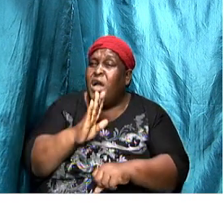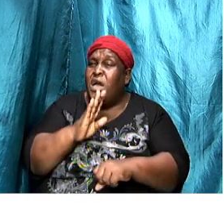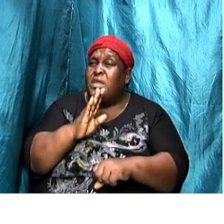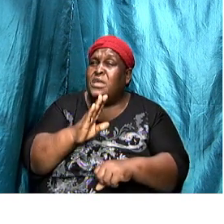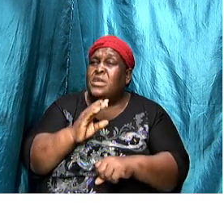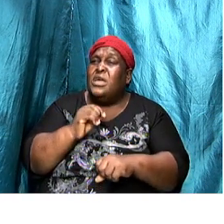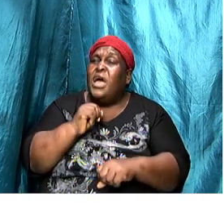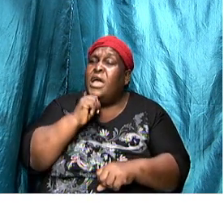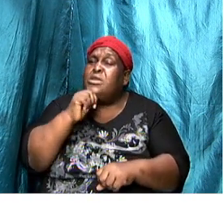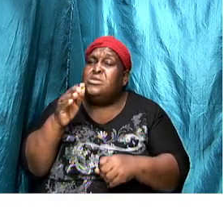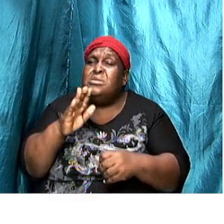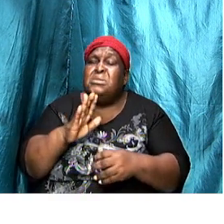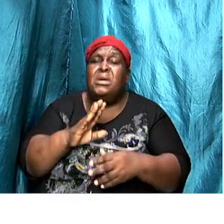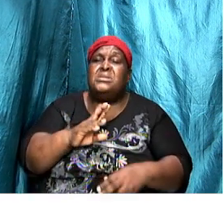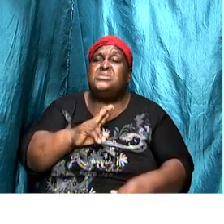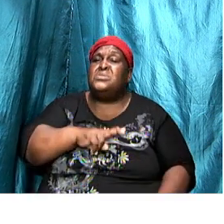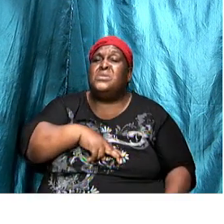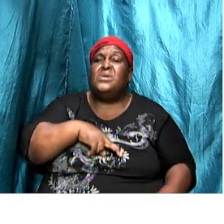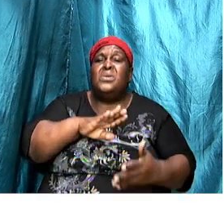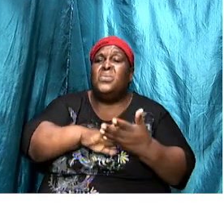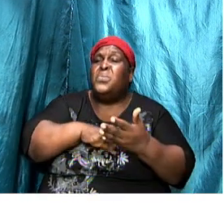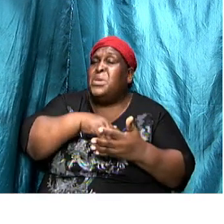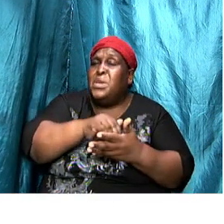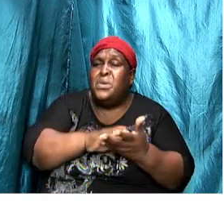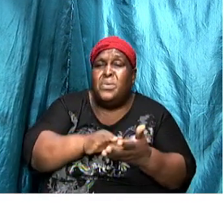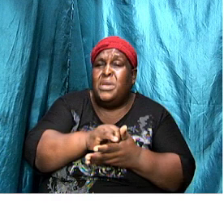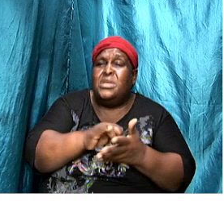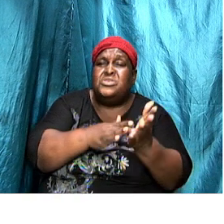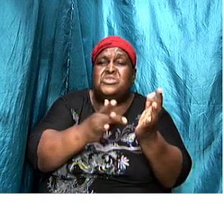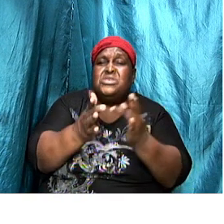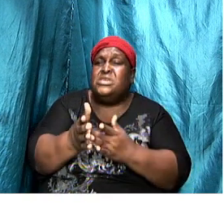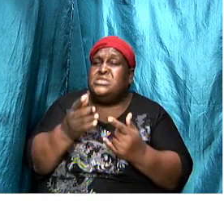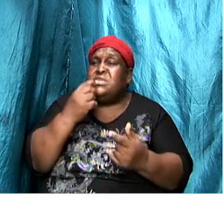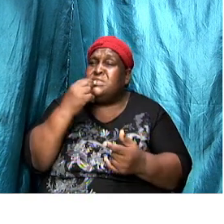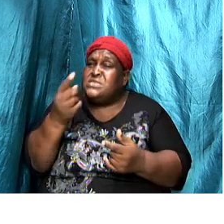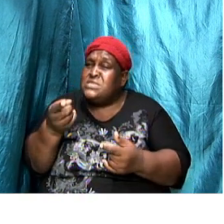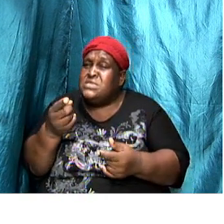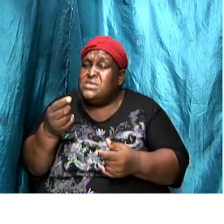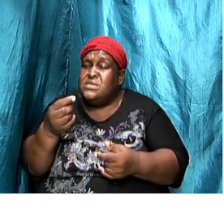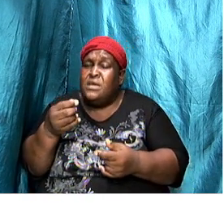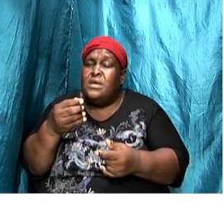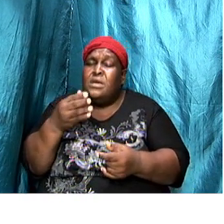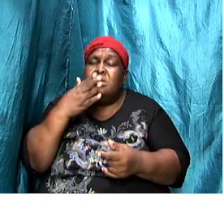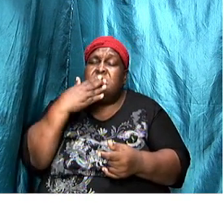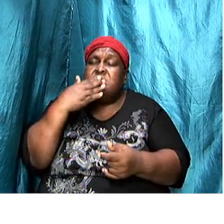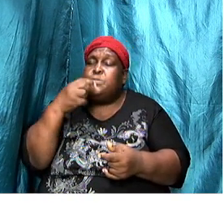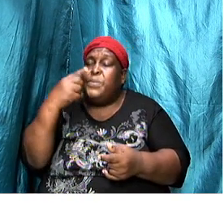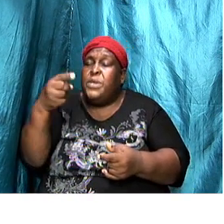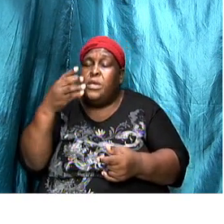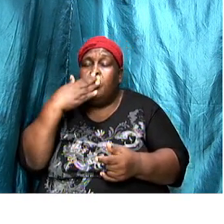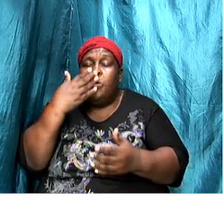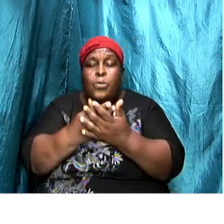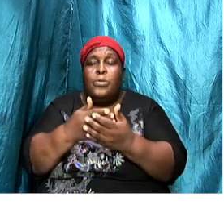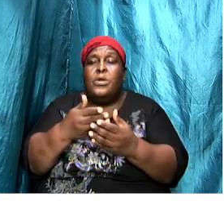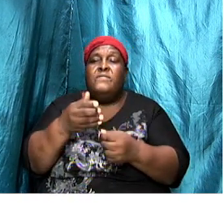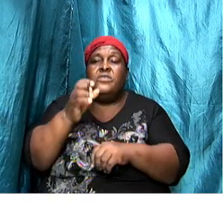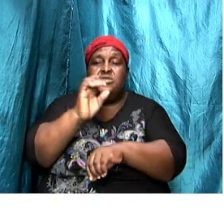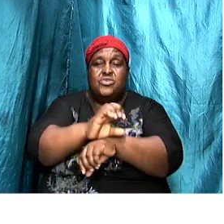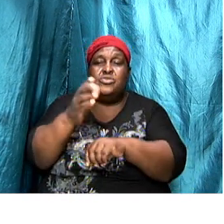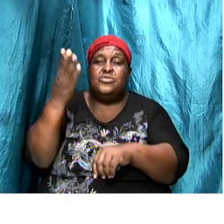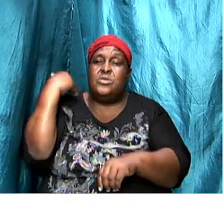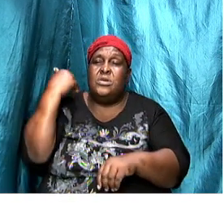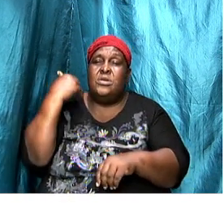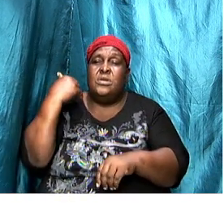acknowledged it and he commended them but in spite of that Jesus is not going to be